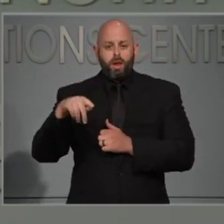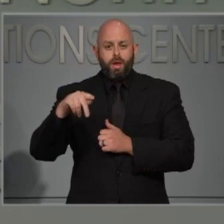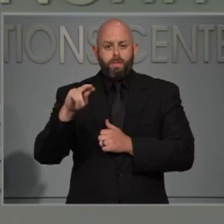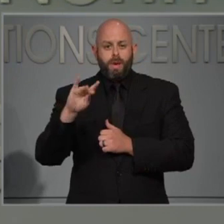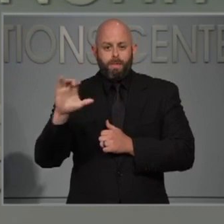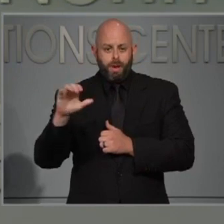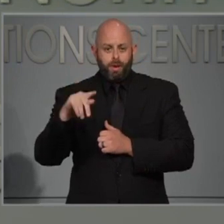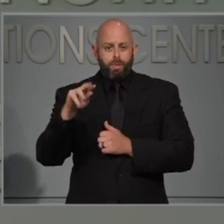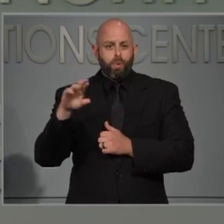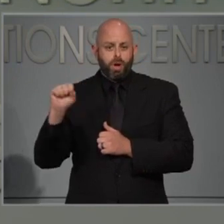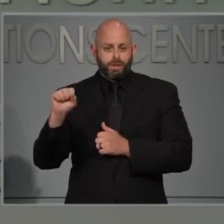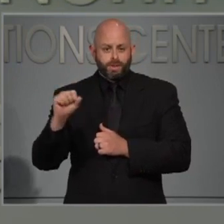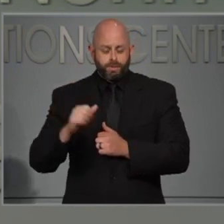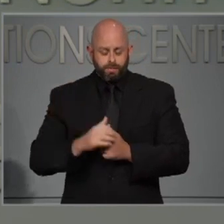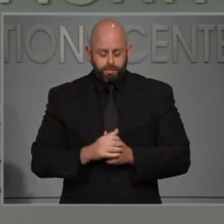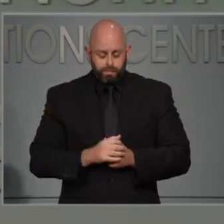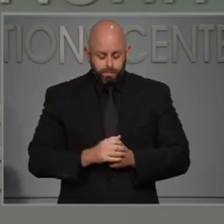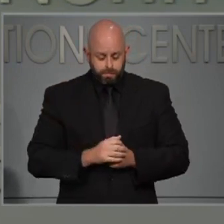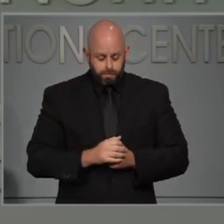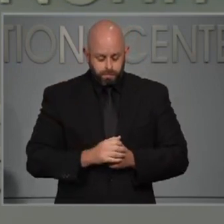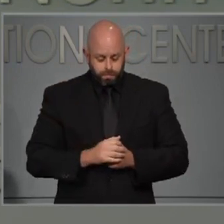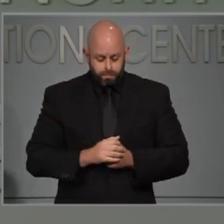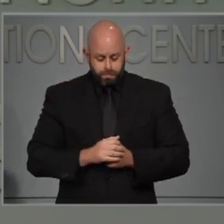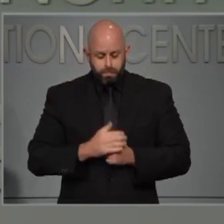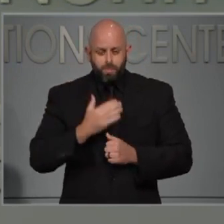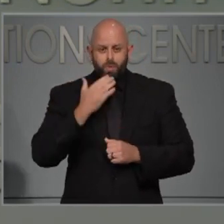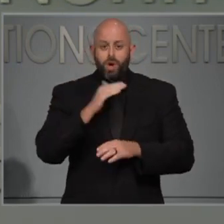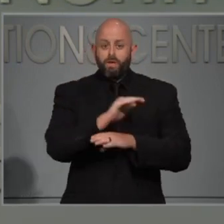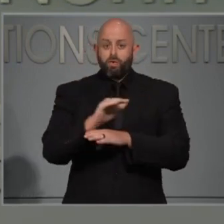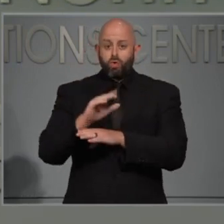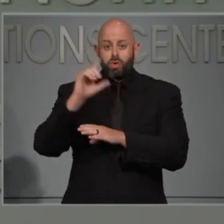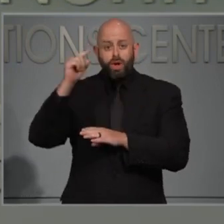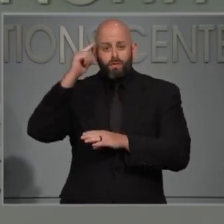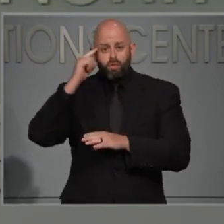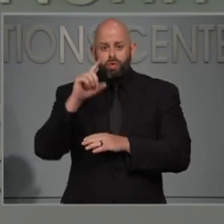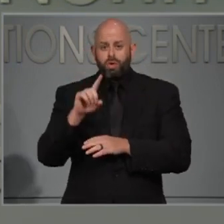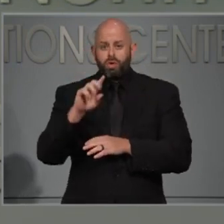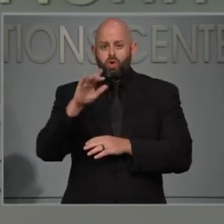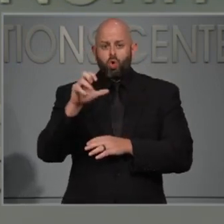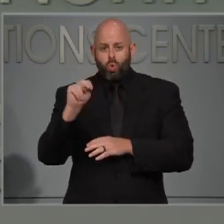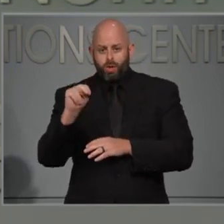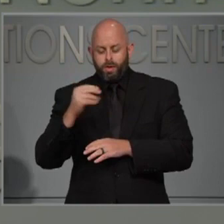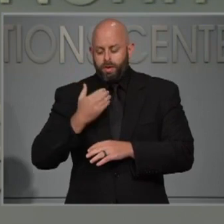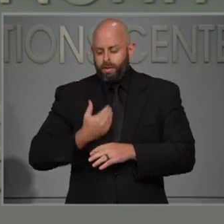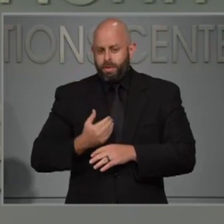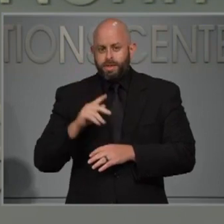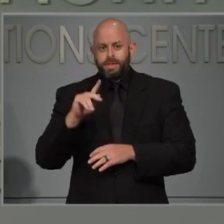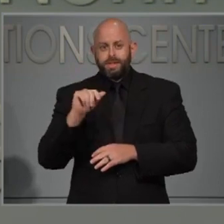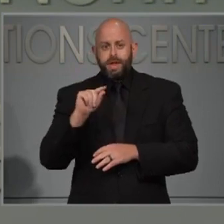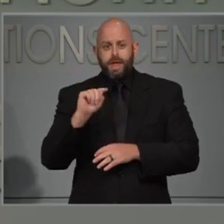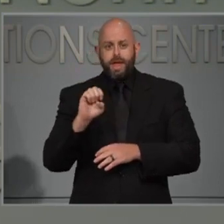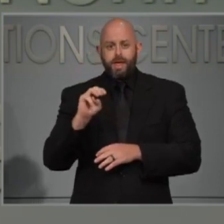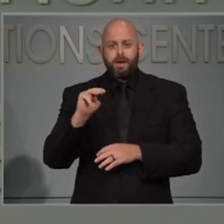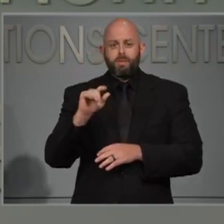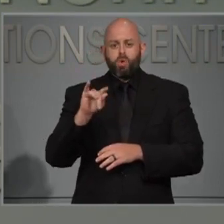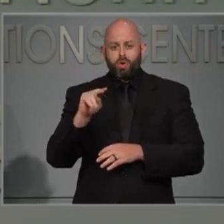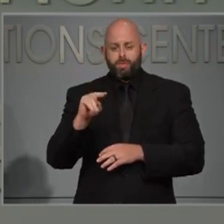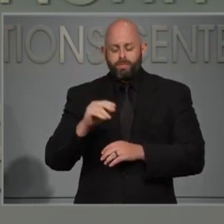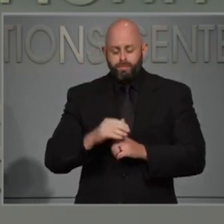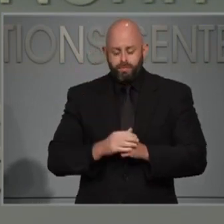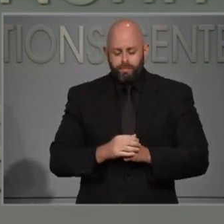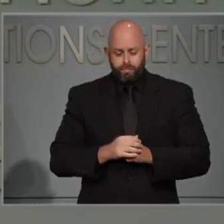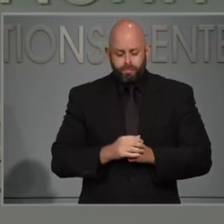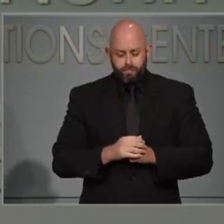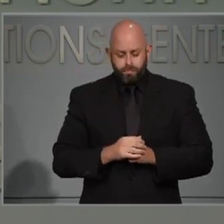Good afternoon, Governor and Dr. Cohen. Thank you so much for taking my question. This is Kate Martin with Carolina Public Press. This is regarding homes and